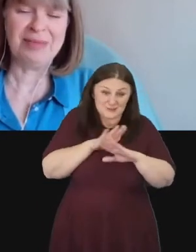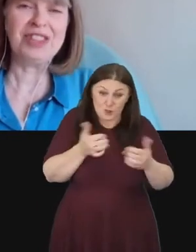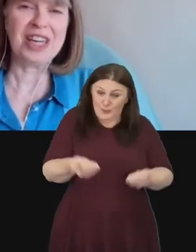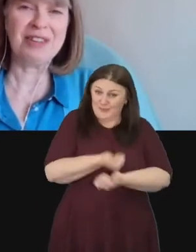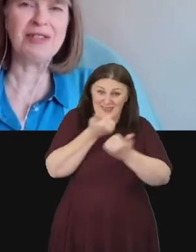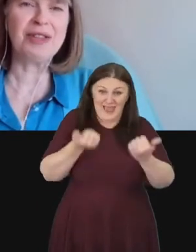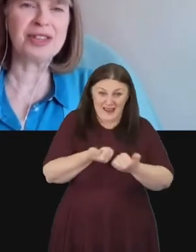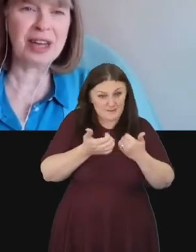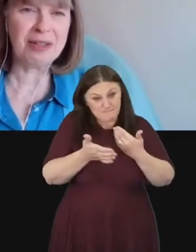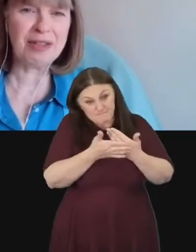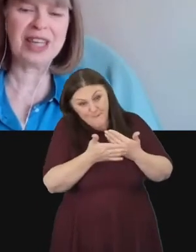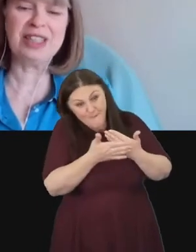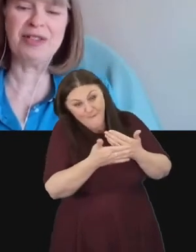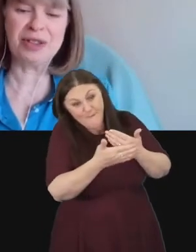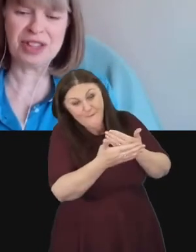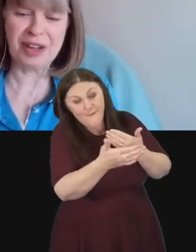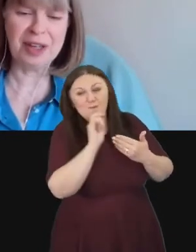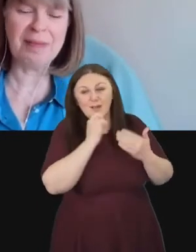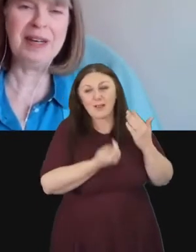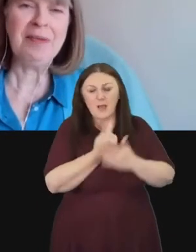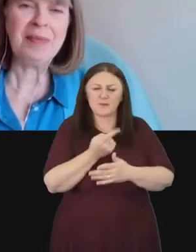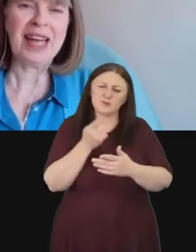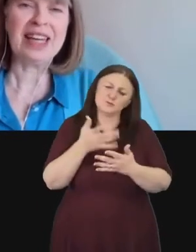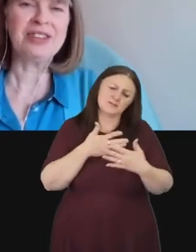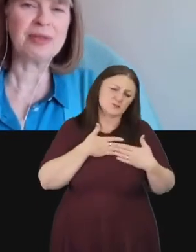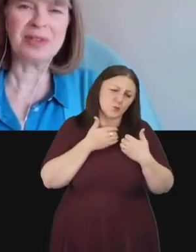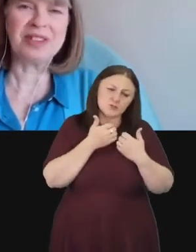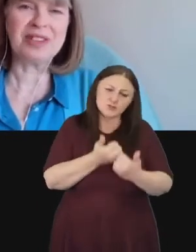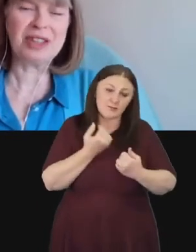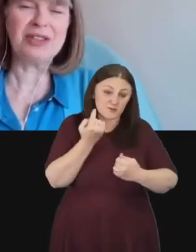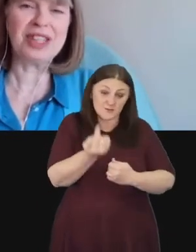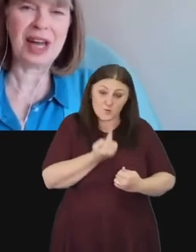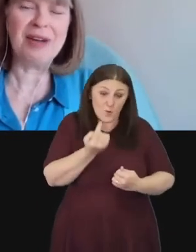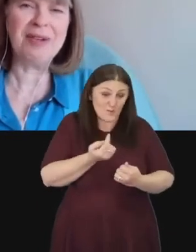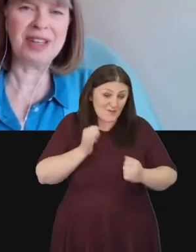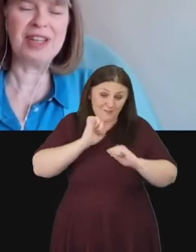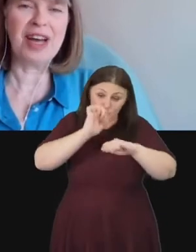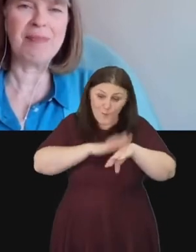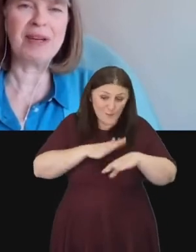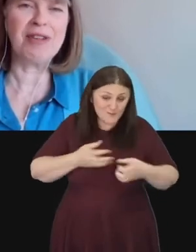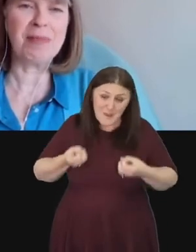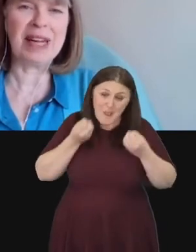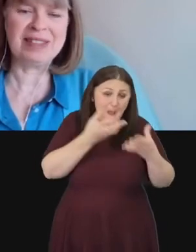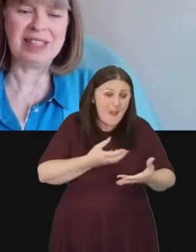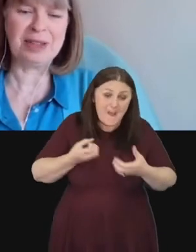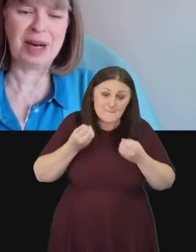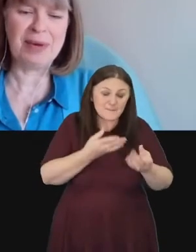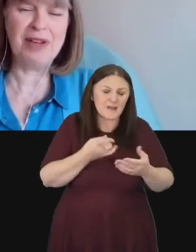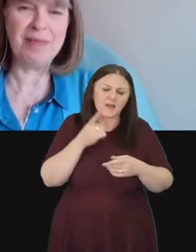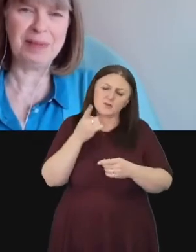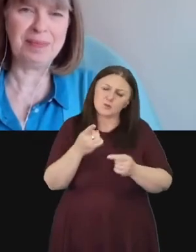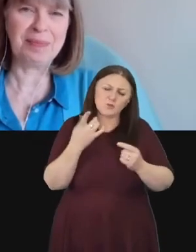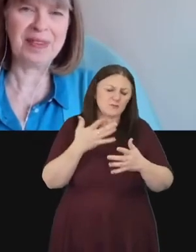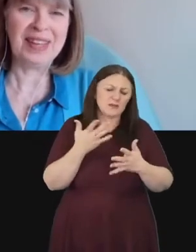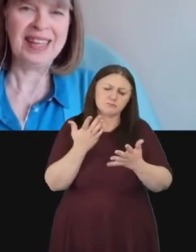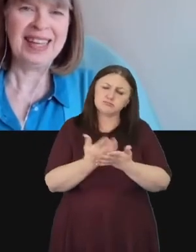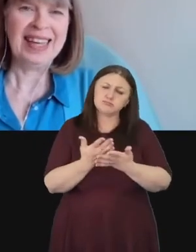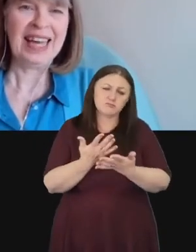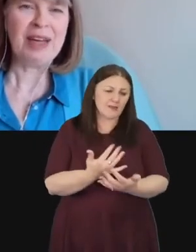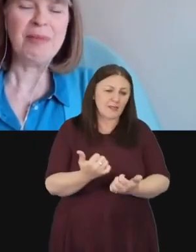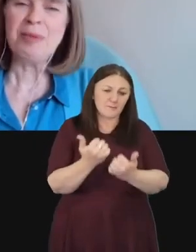generous, generous of yourself and of your time and I just want you to know that you have been a real blessing to our movement.